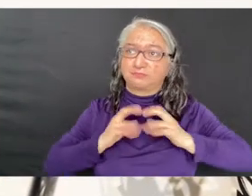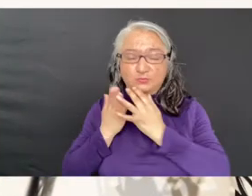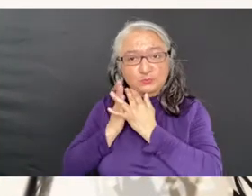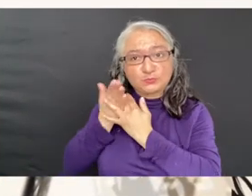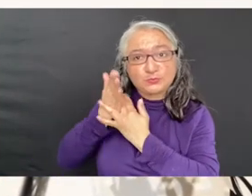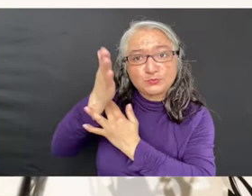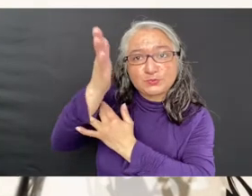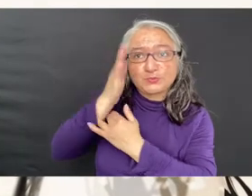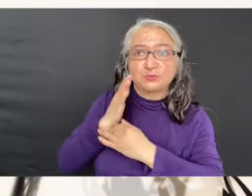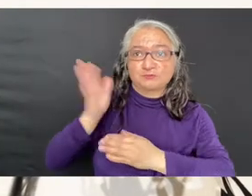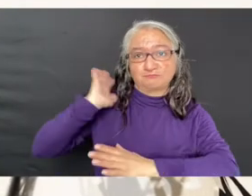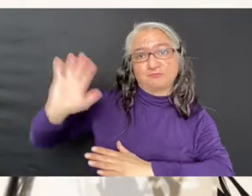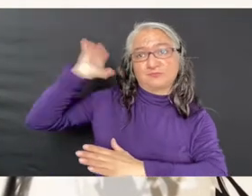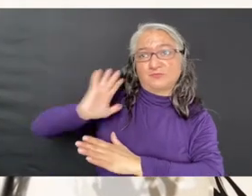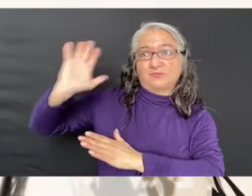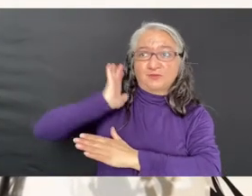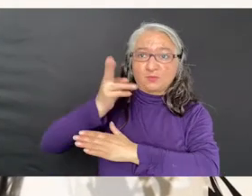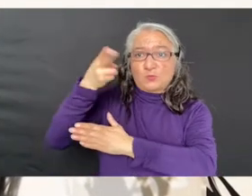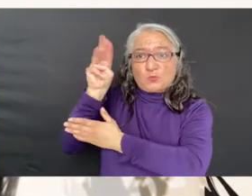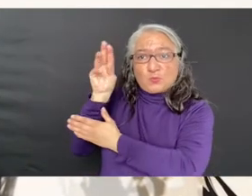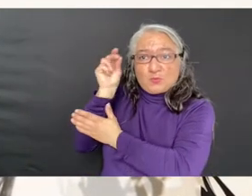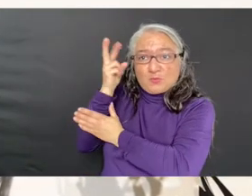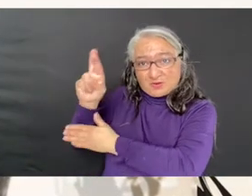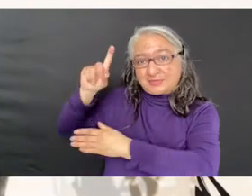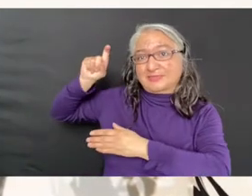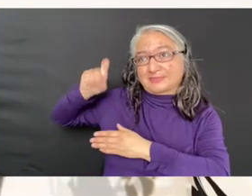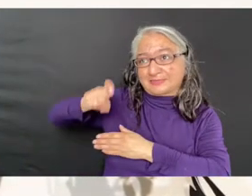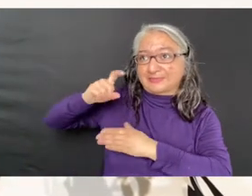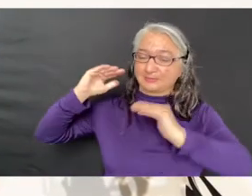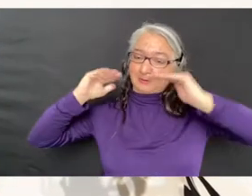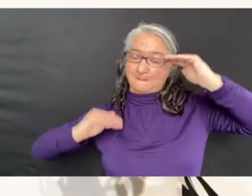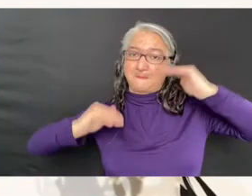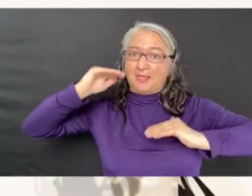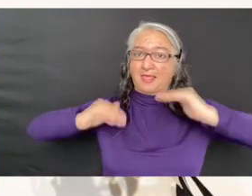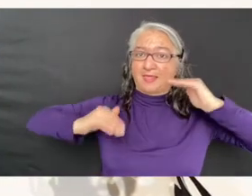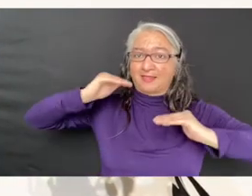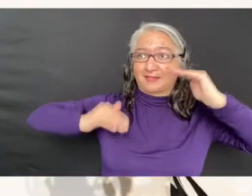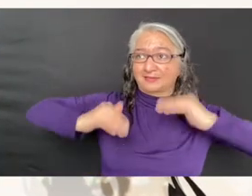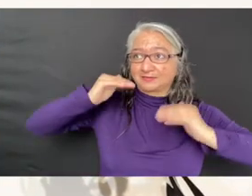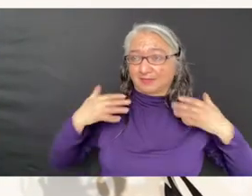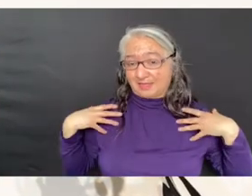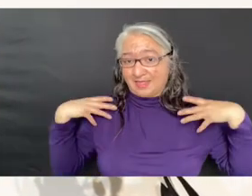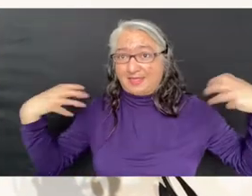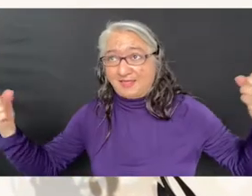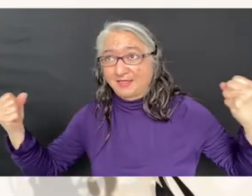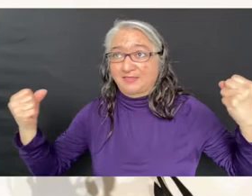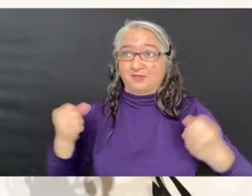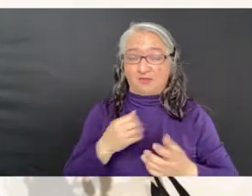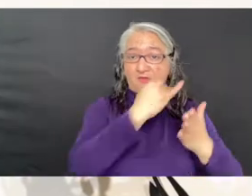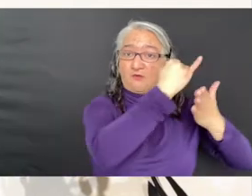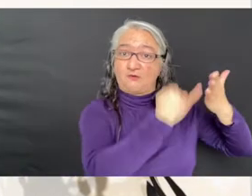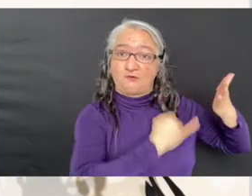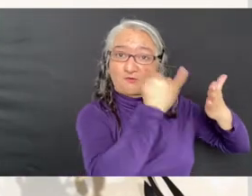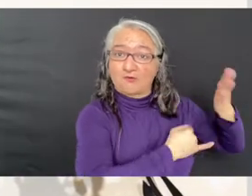medicine that required a delicate balance for health, art can help us all rebalance as well.